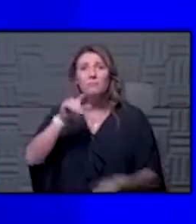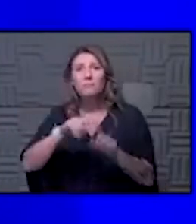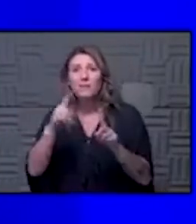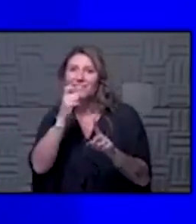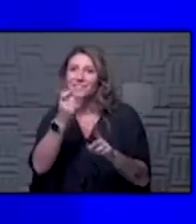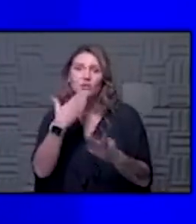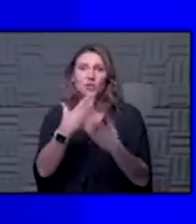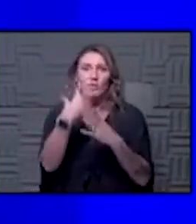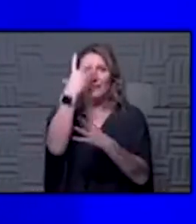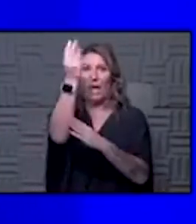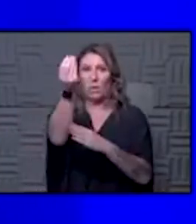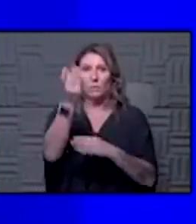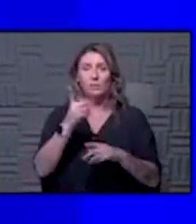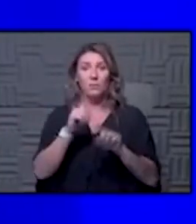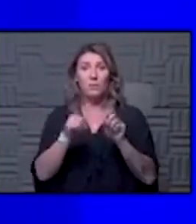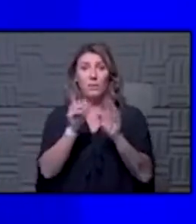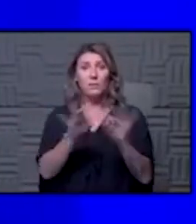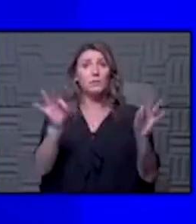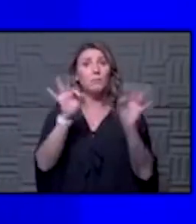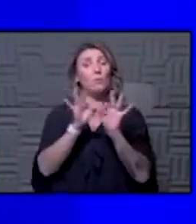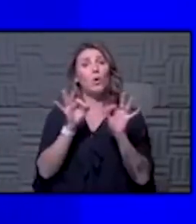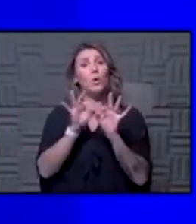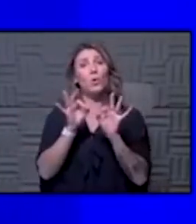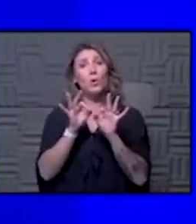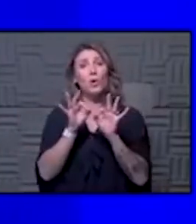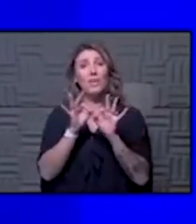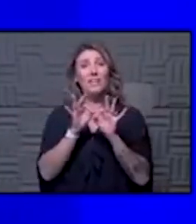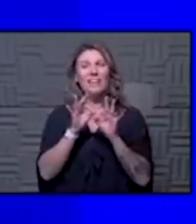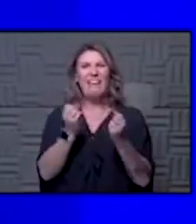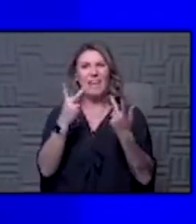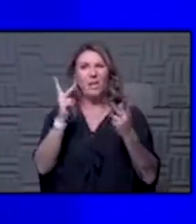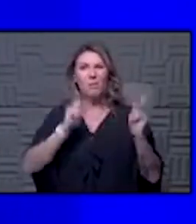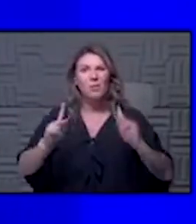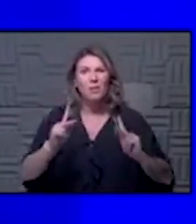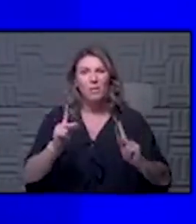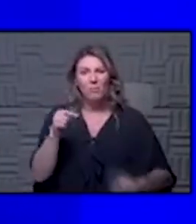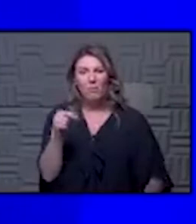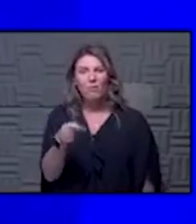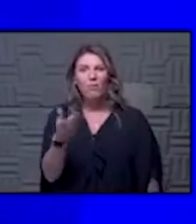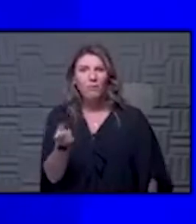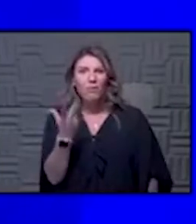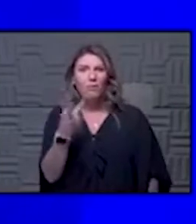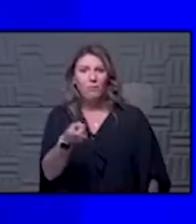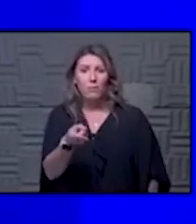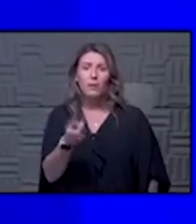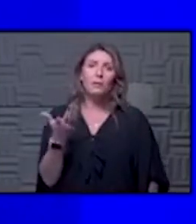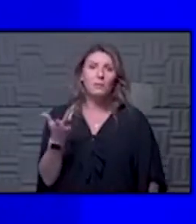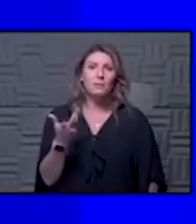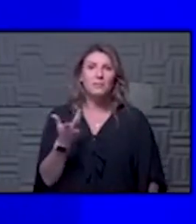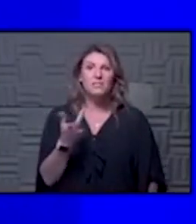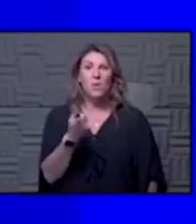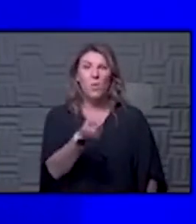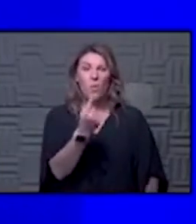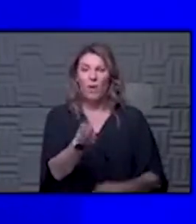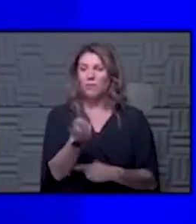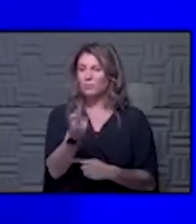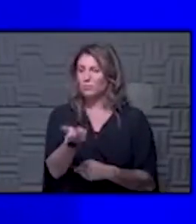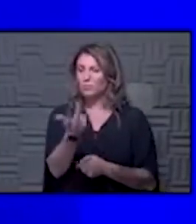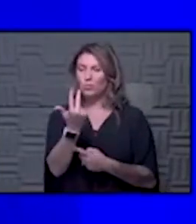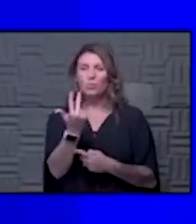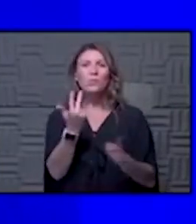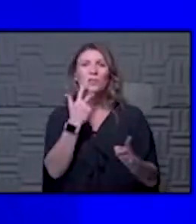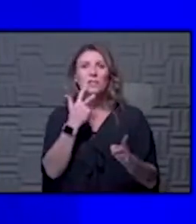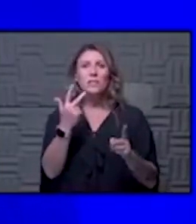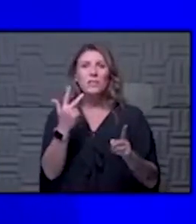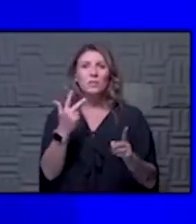so i think the important thing is just what you said uh the density the number of people in that it's probably a one two or three quart bubble